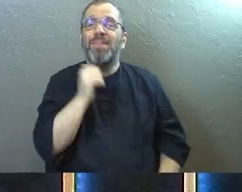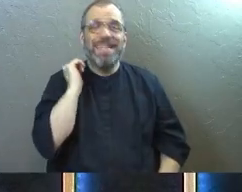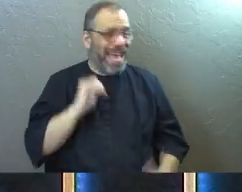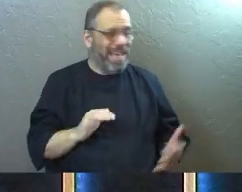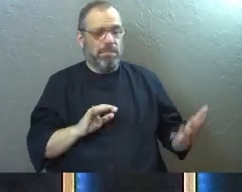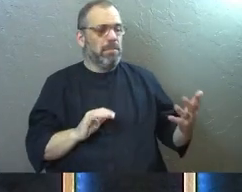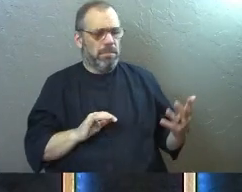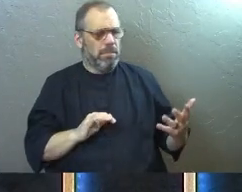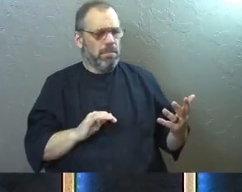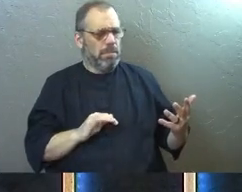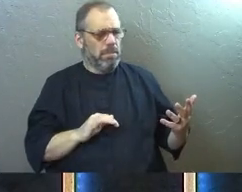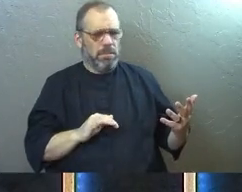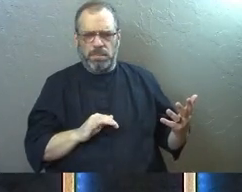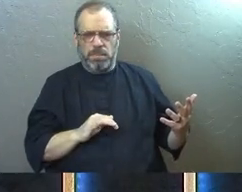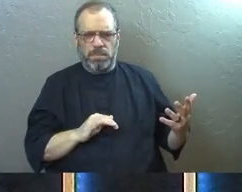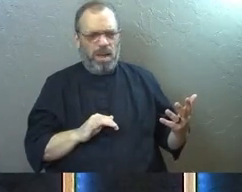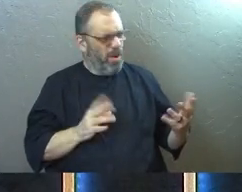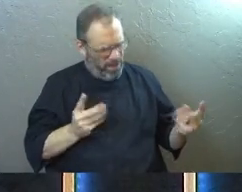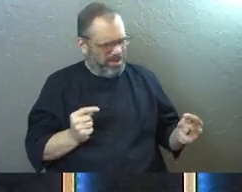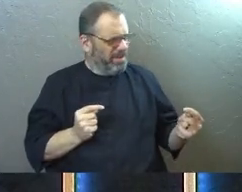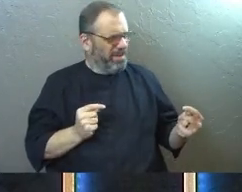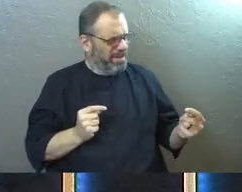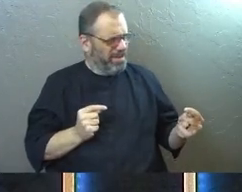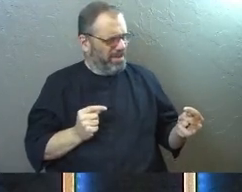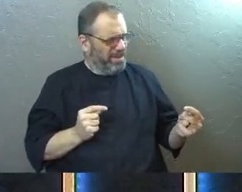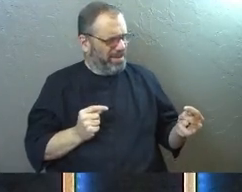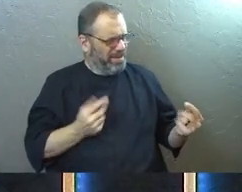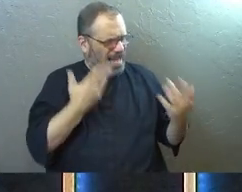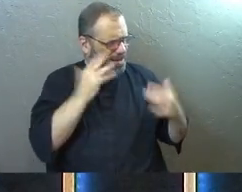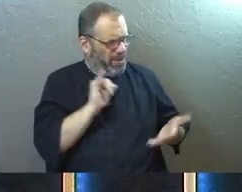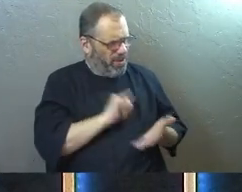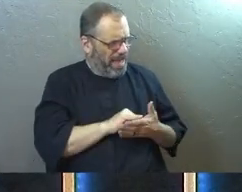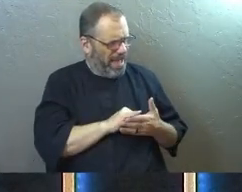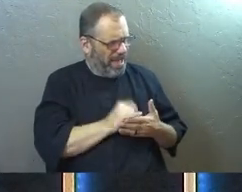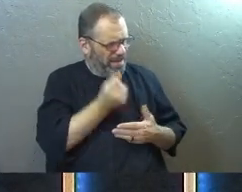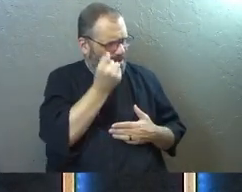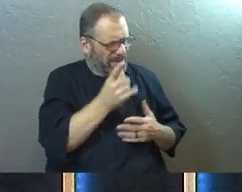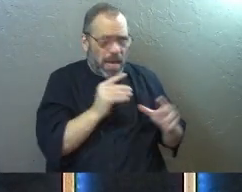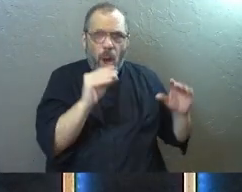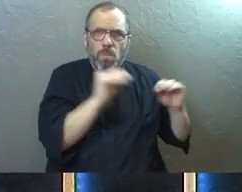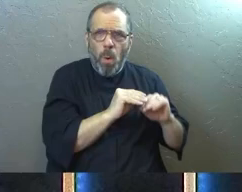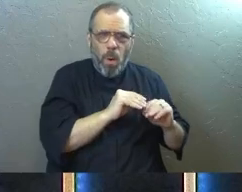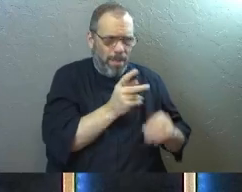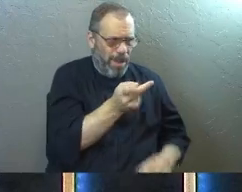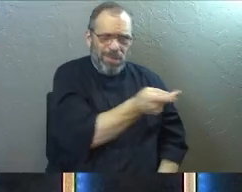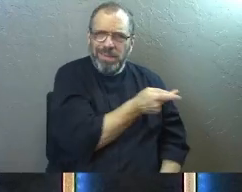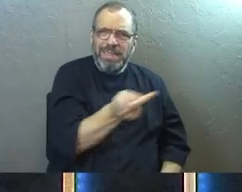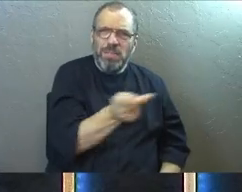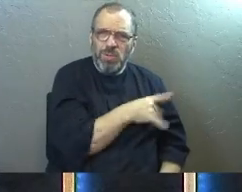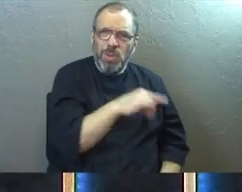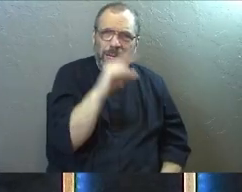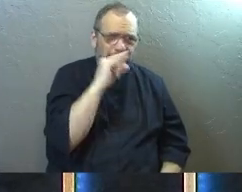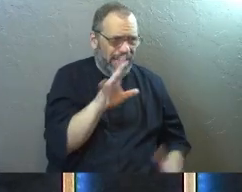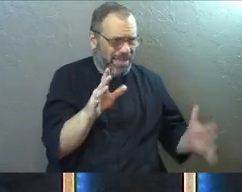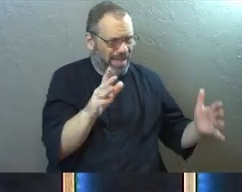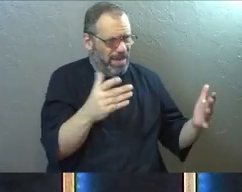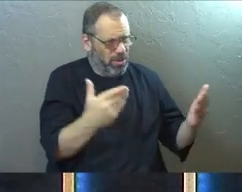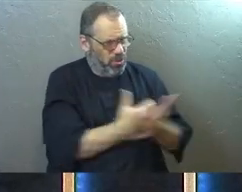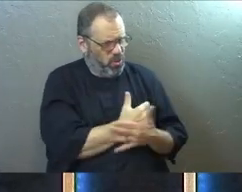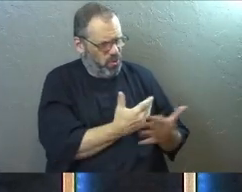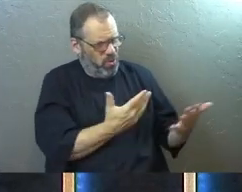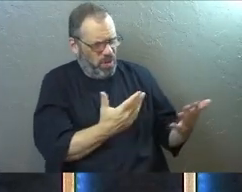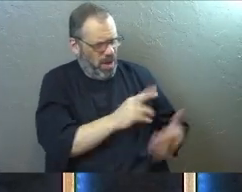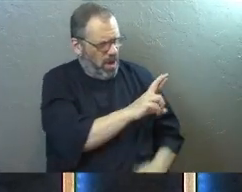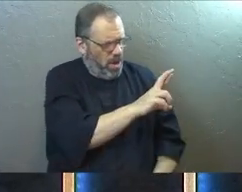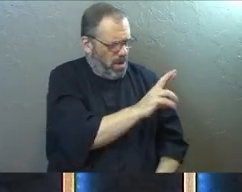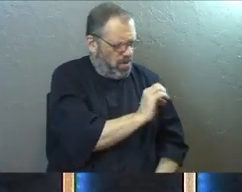I'm learning that there's so much more about them that I don't know. And I'm constantly understanding and learning more about who they are. That there's this whole new dimension